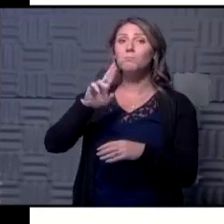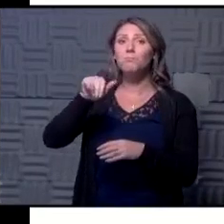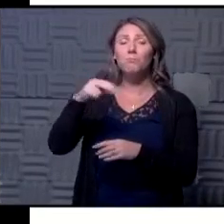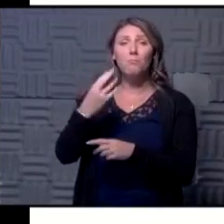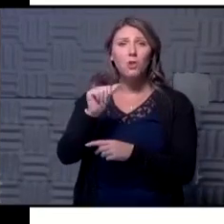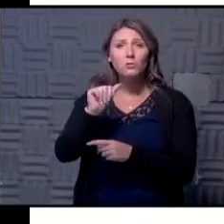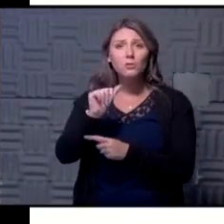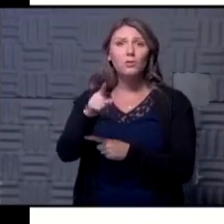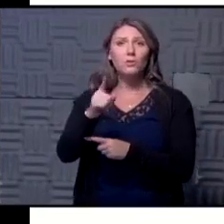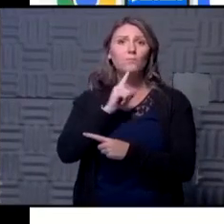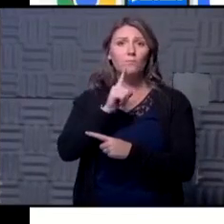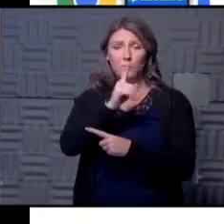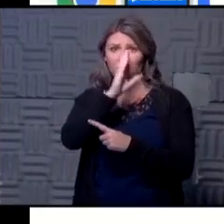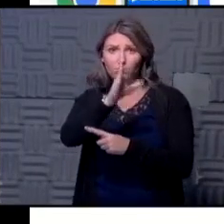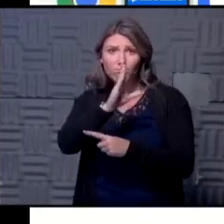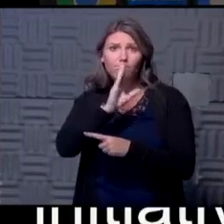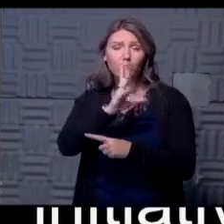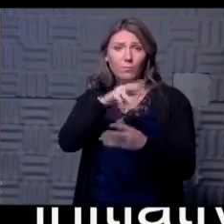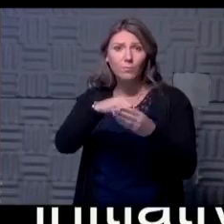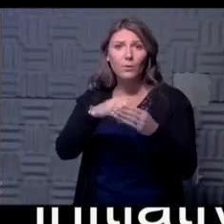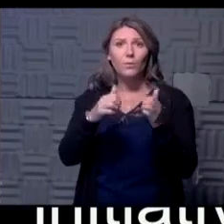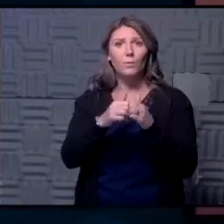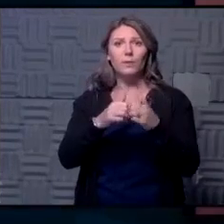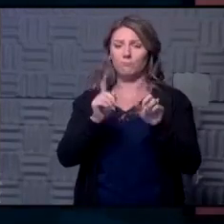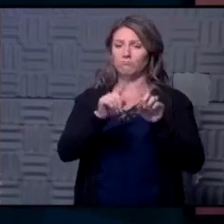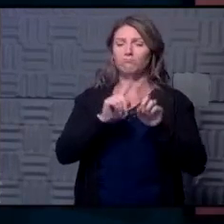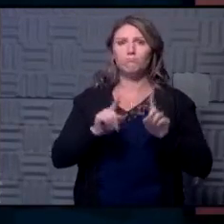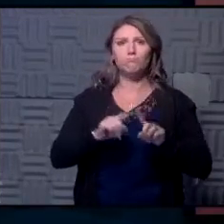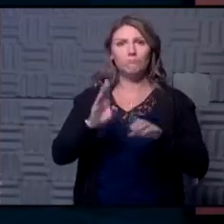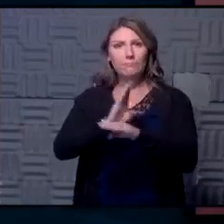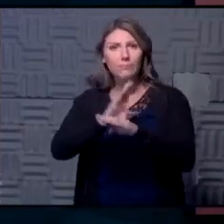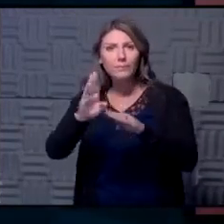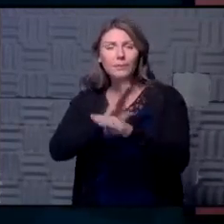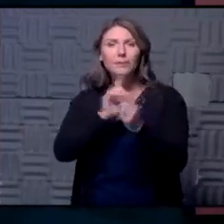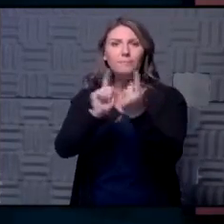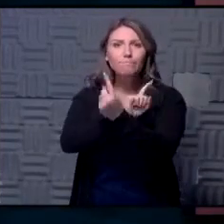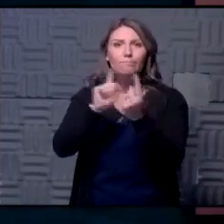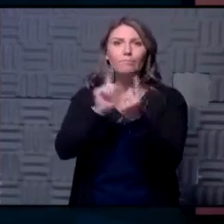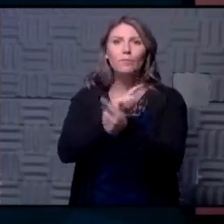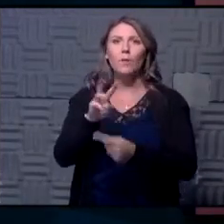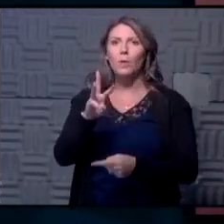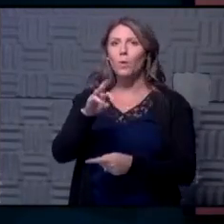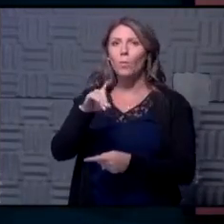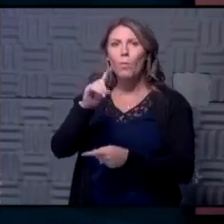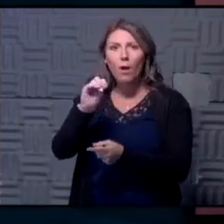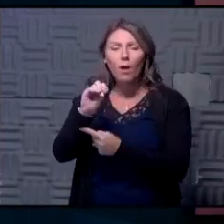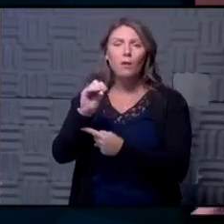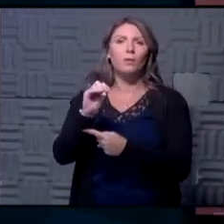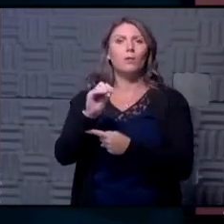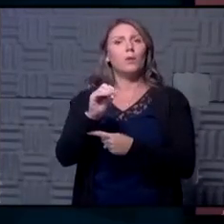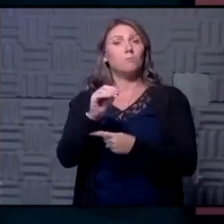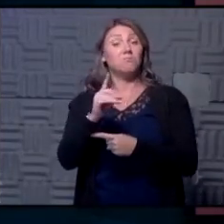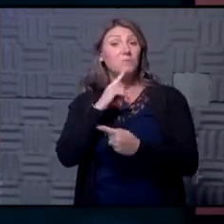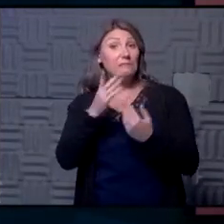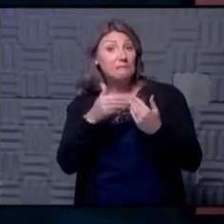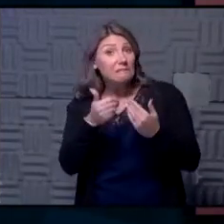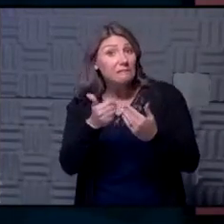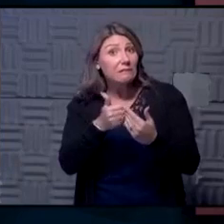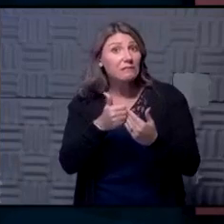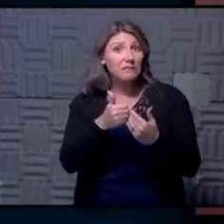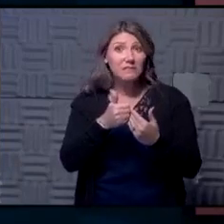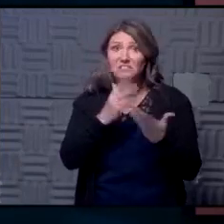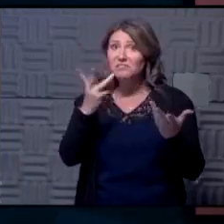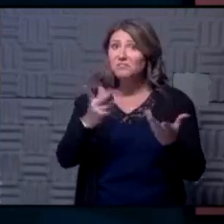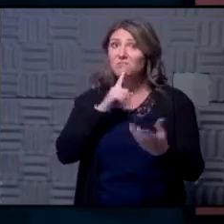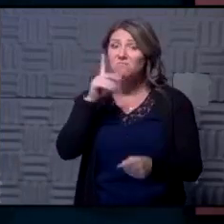you so you've been directly engaging with a different businesses in Wyandotte County so was it easy to get them on board for